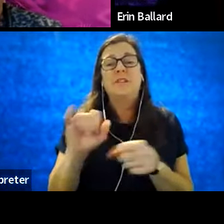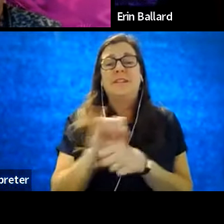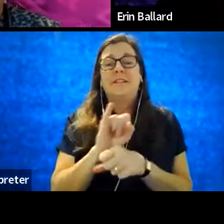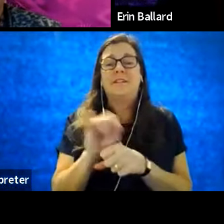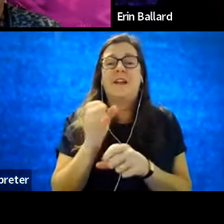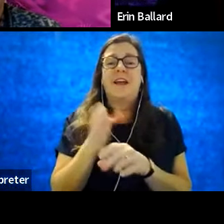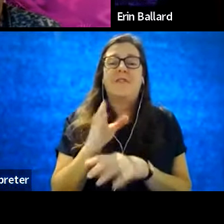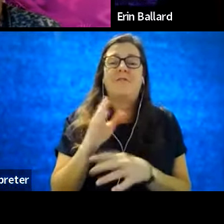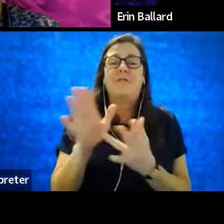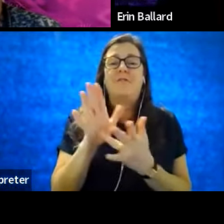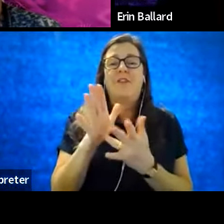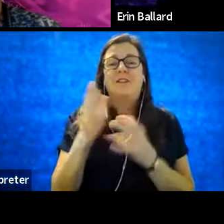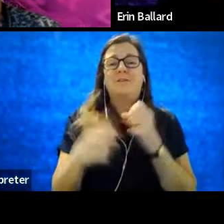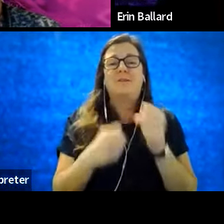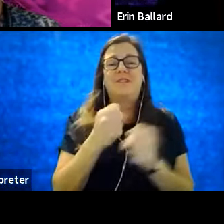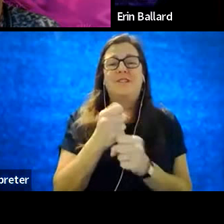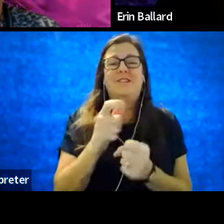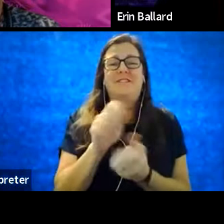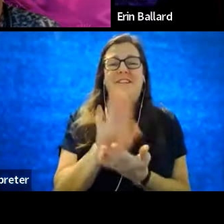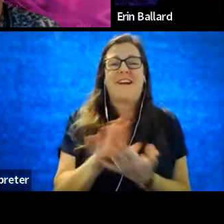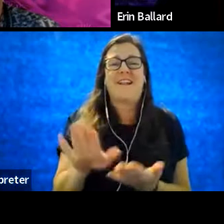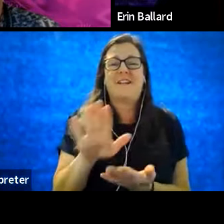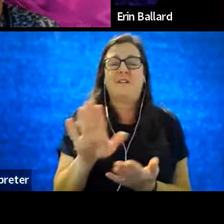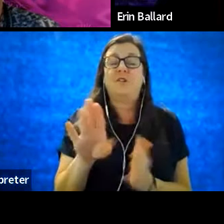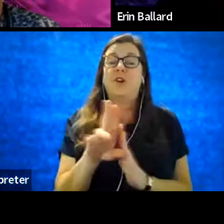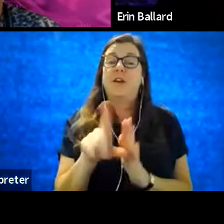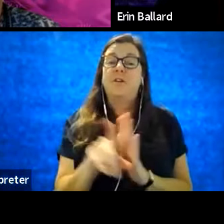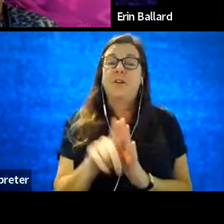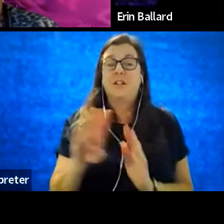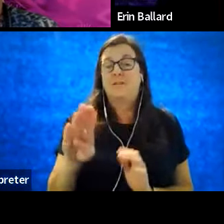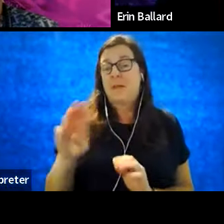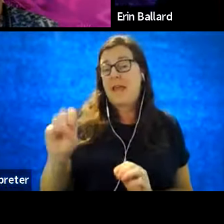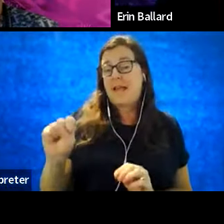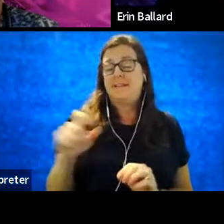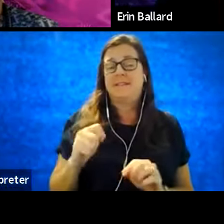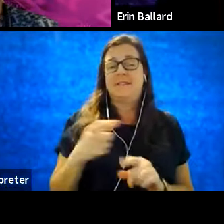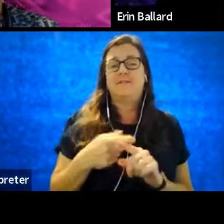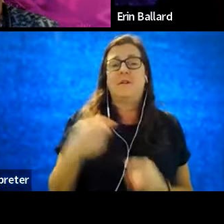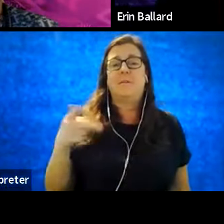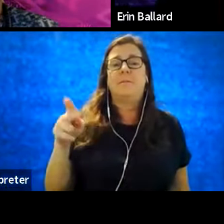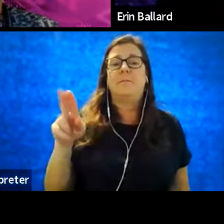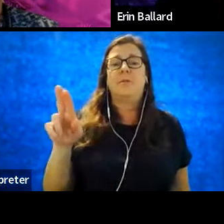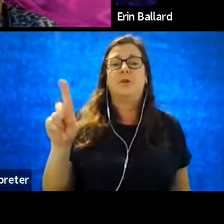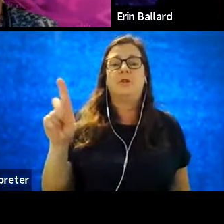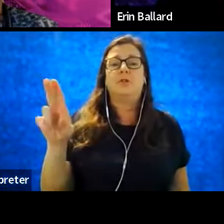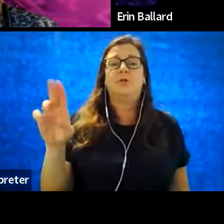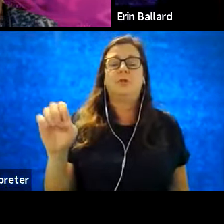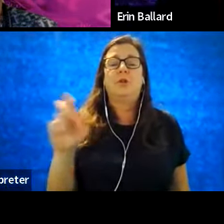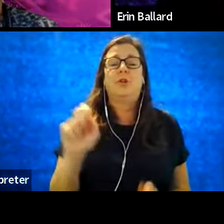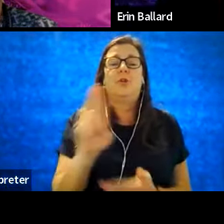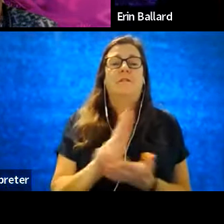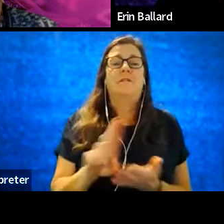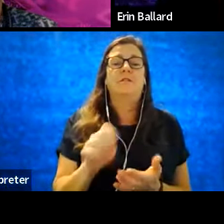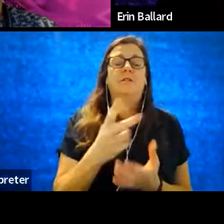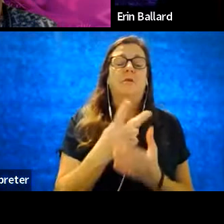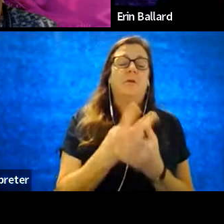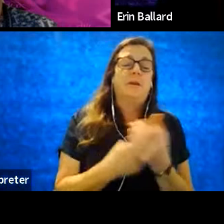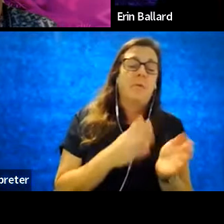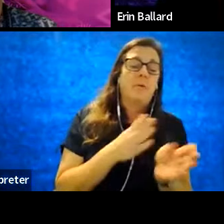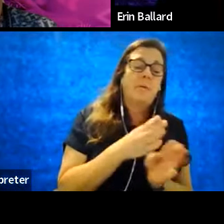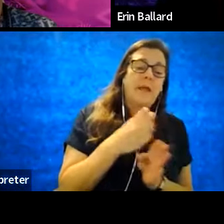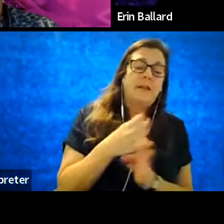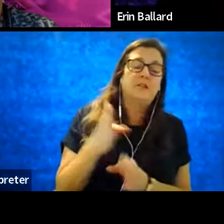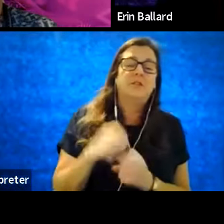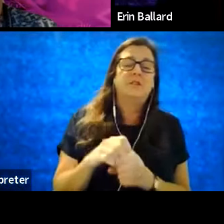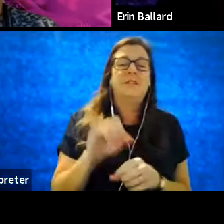freshman year of college. Her undergraduate bachelor of science is from Purdue University with double majors in industrial relations